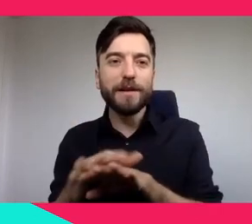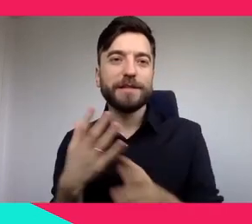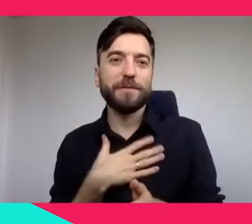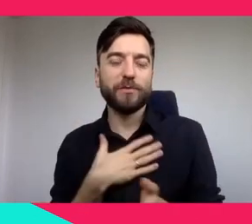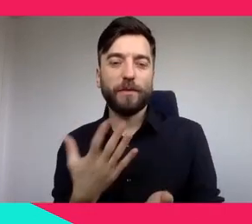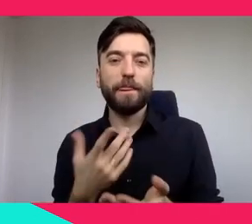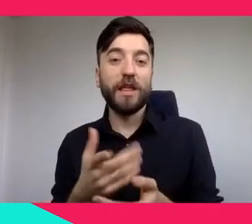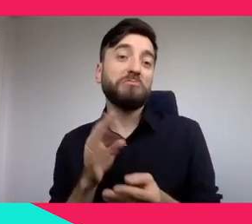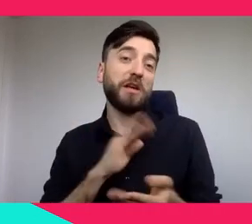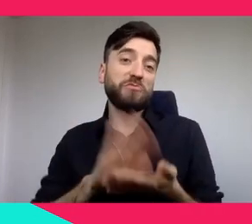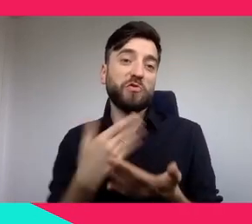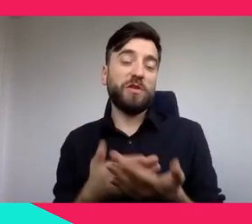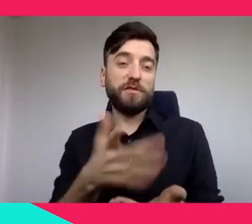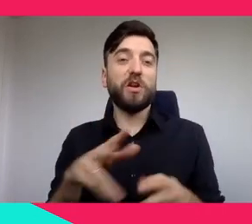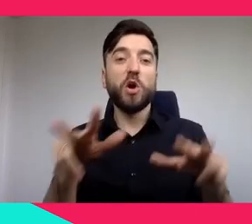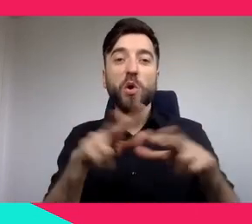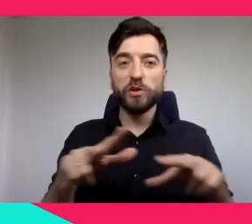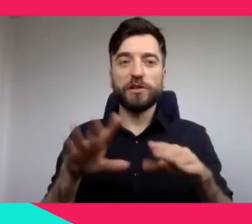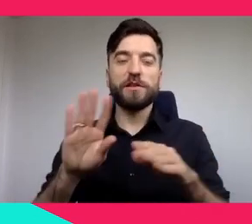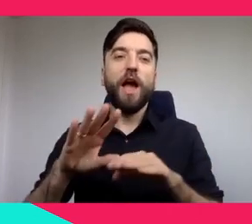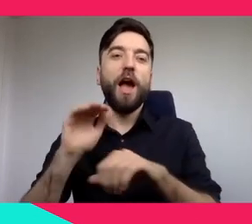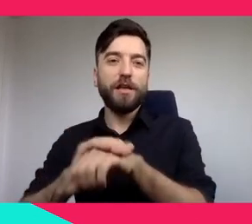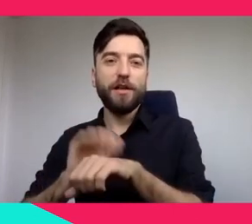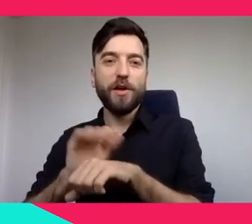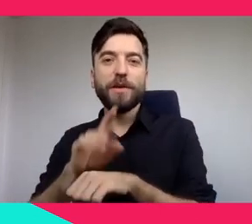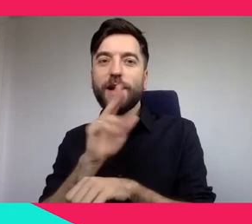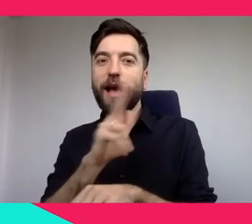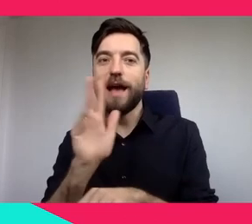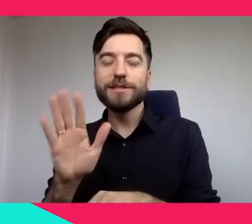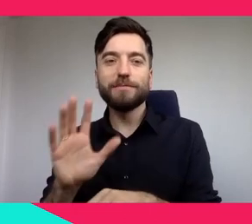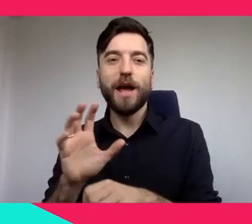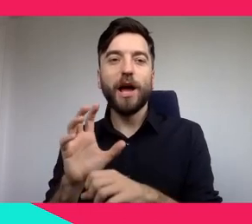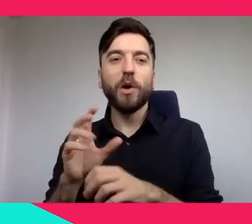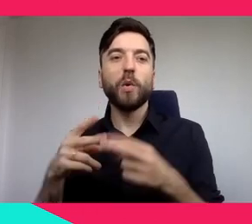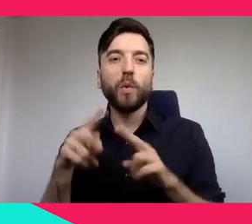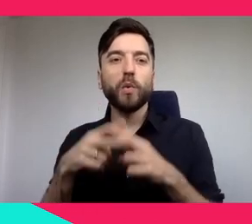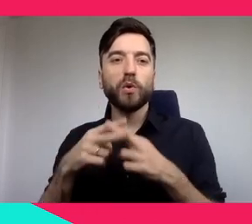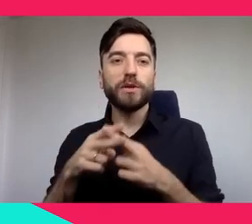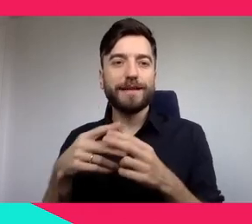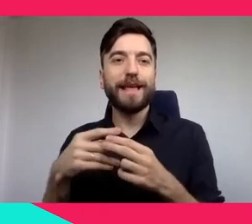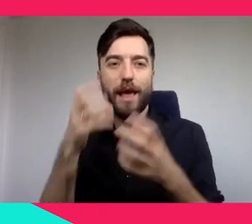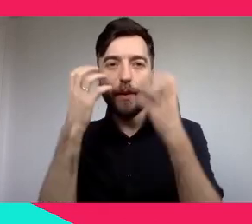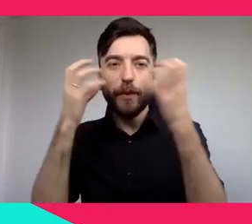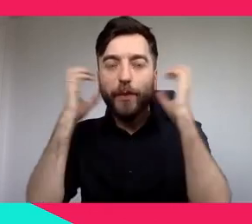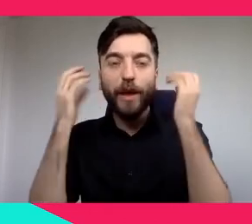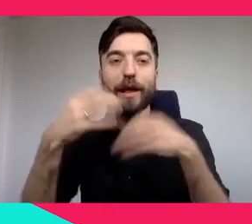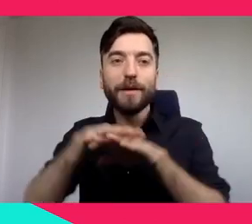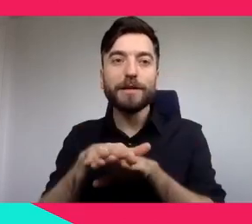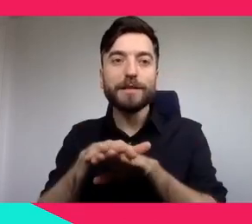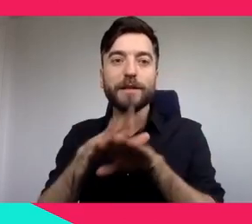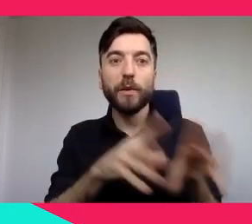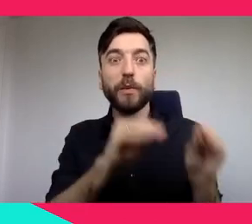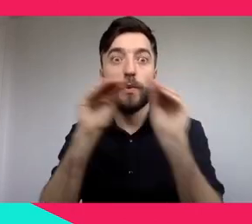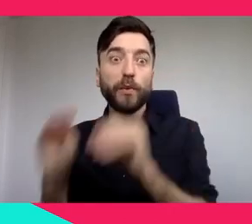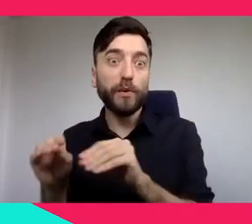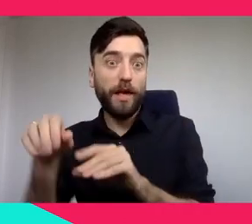immersive device. The next second, you will find yourselves in Egypt, and for the next 45 minutes, you're going to explore